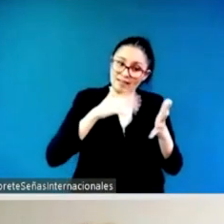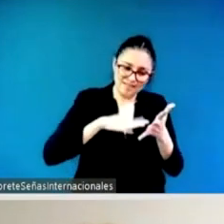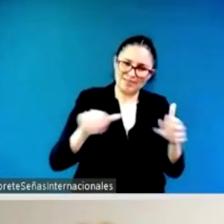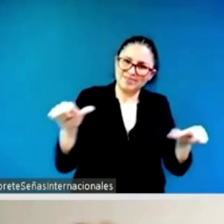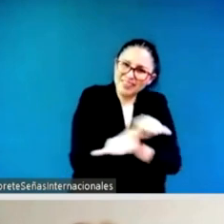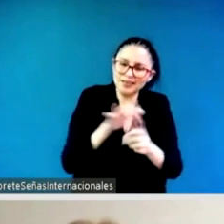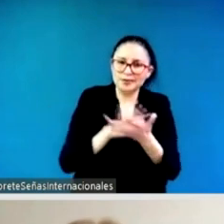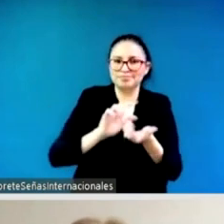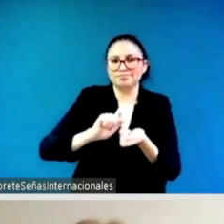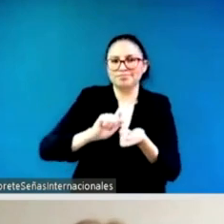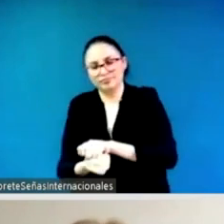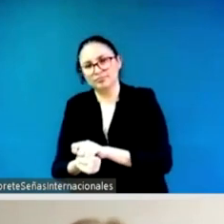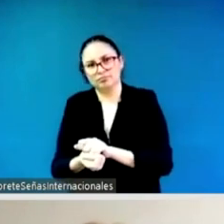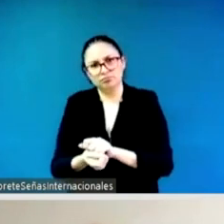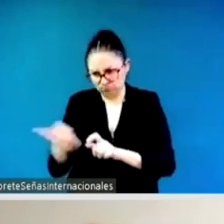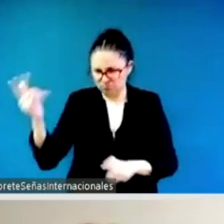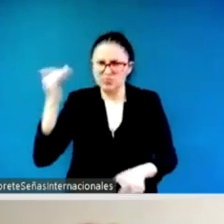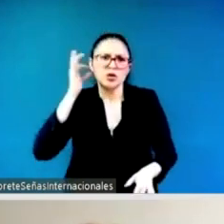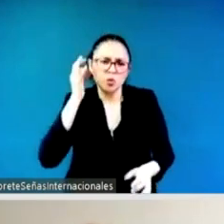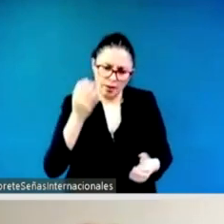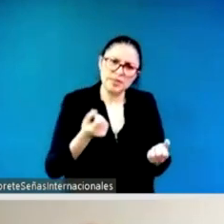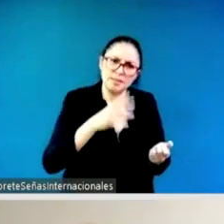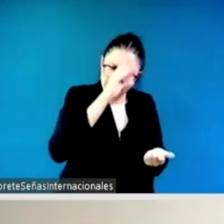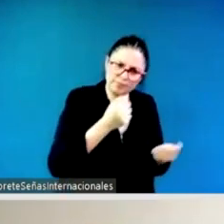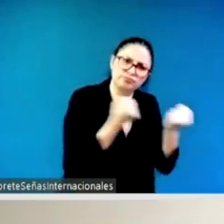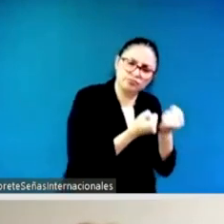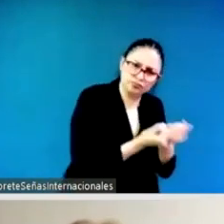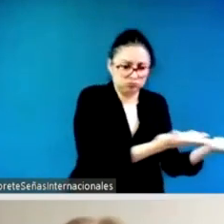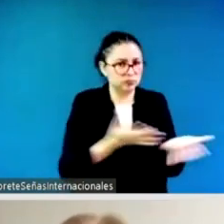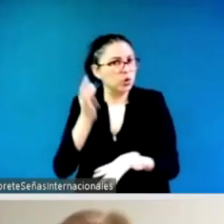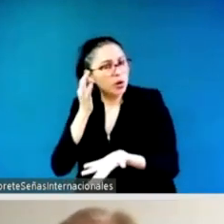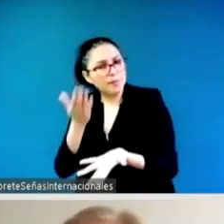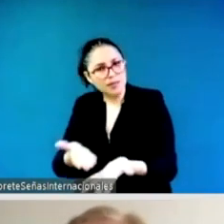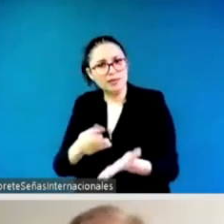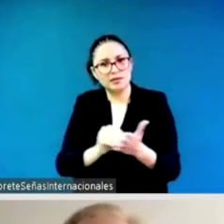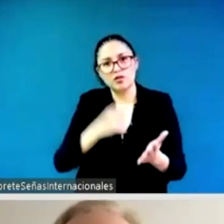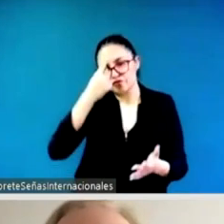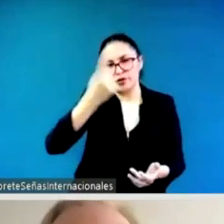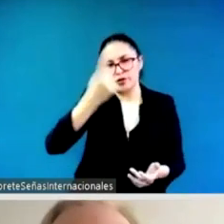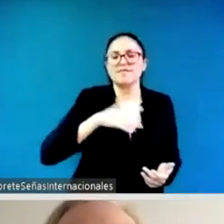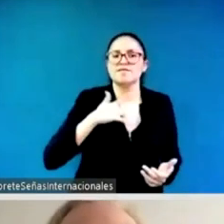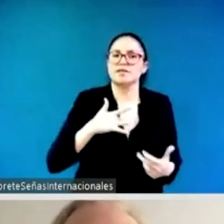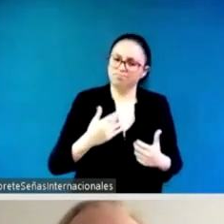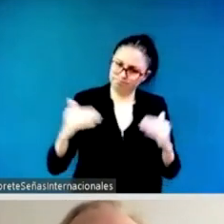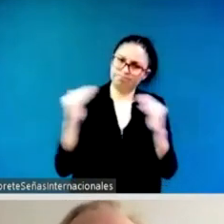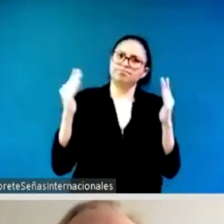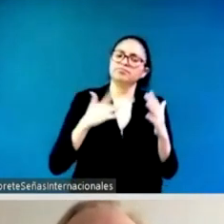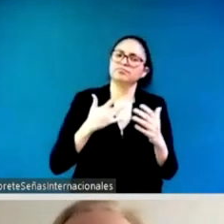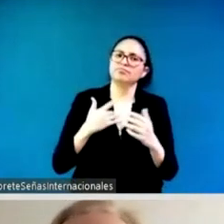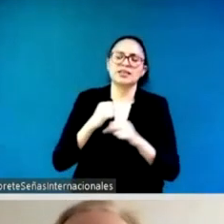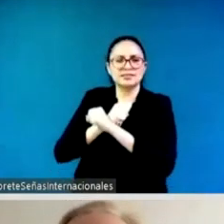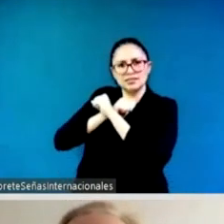their power to women it doesn't always happen easily but that is where real change will happen second i mean one